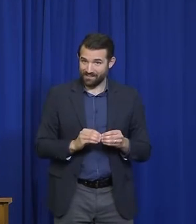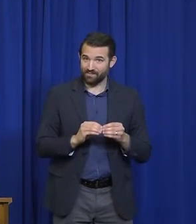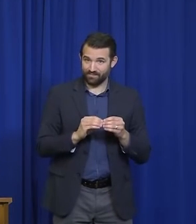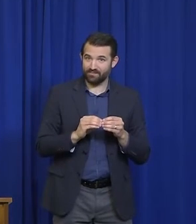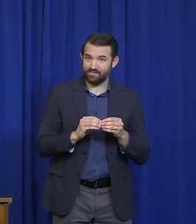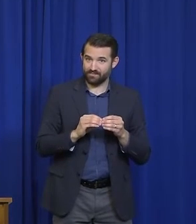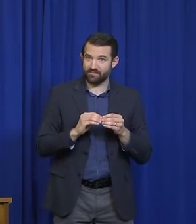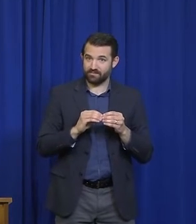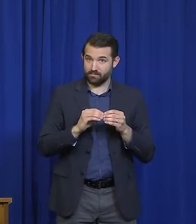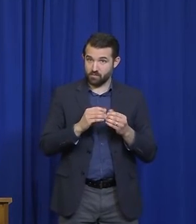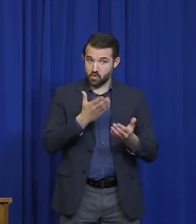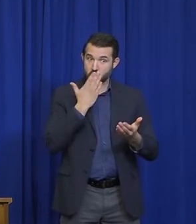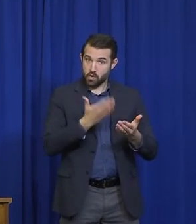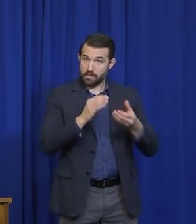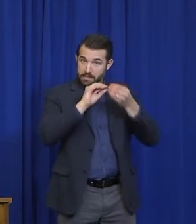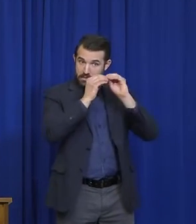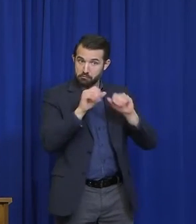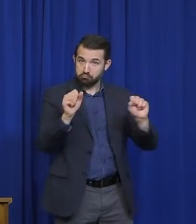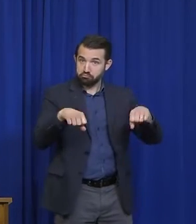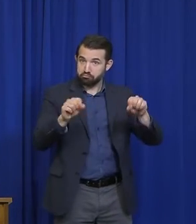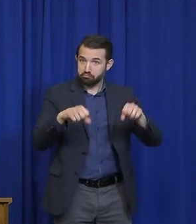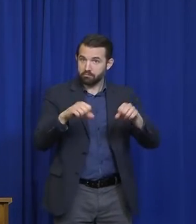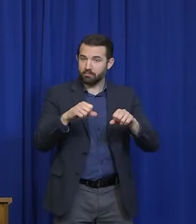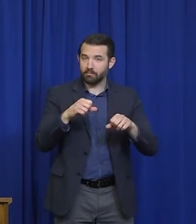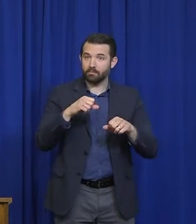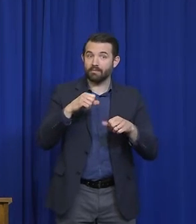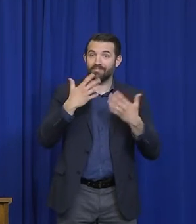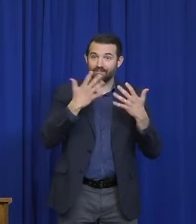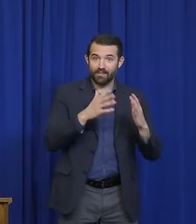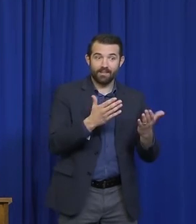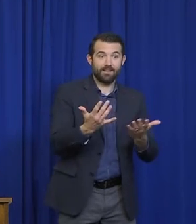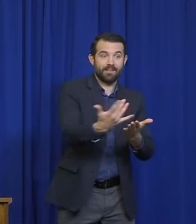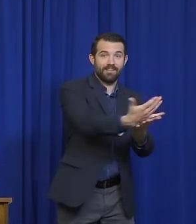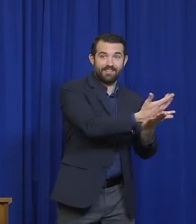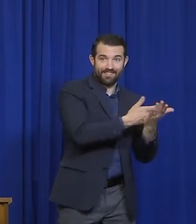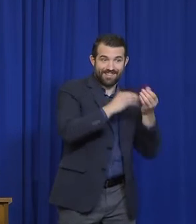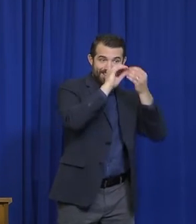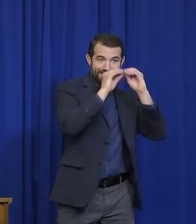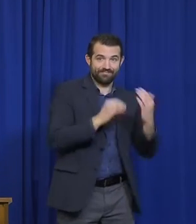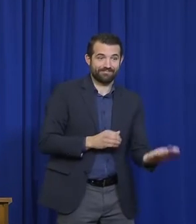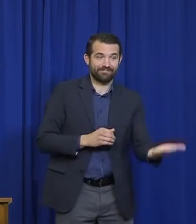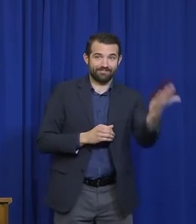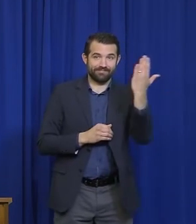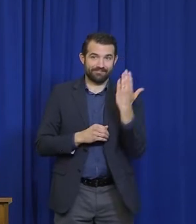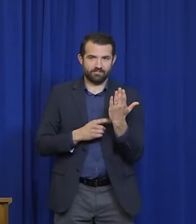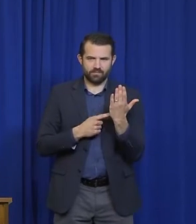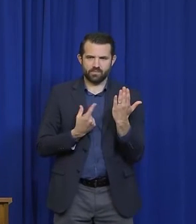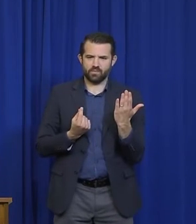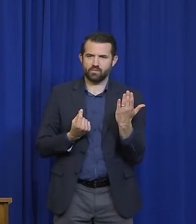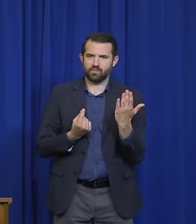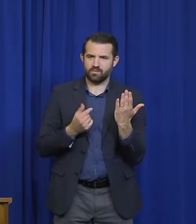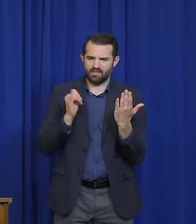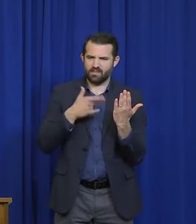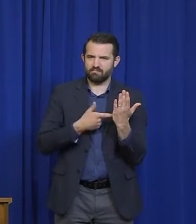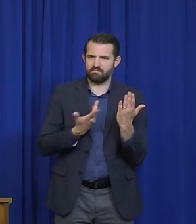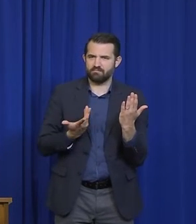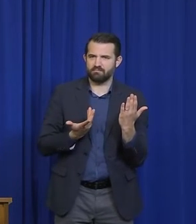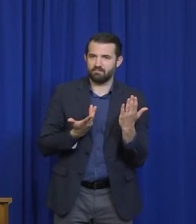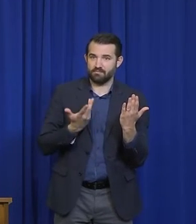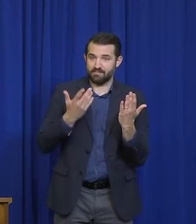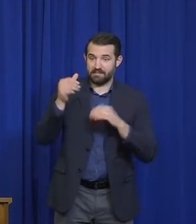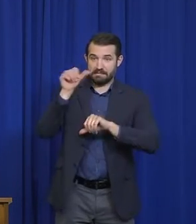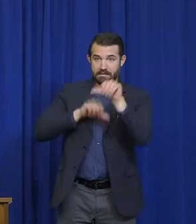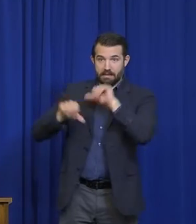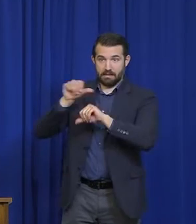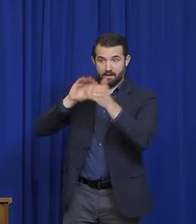what to do with it and knowing what it means. And right now in the scientific community, there aren't great answers to knowing what